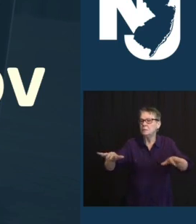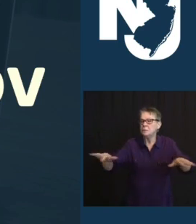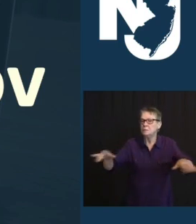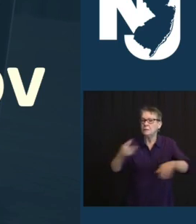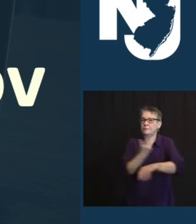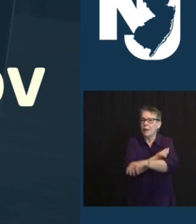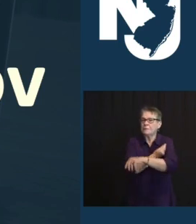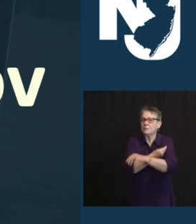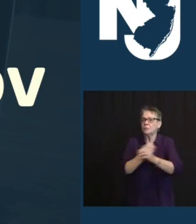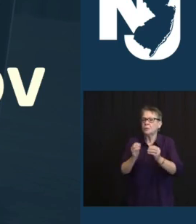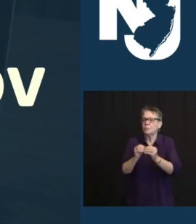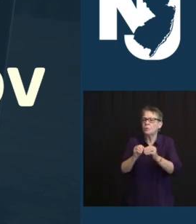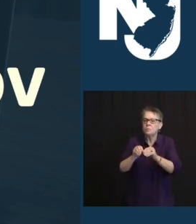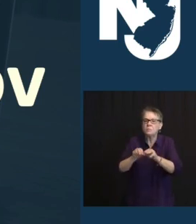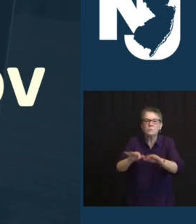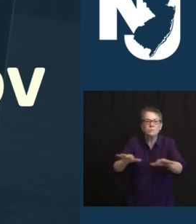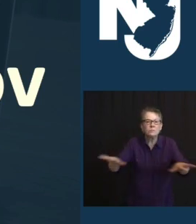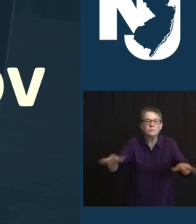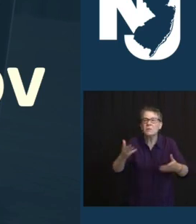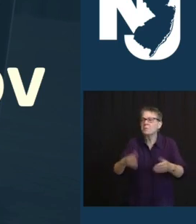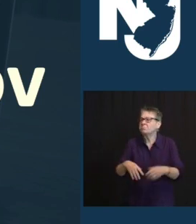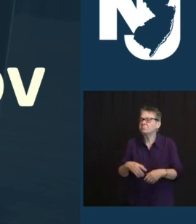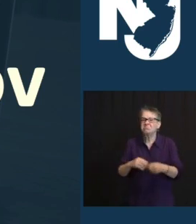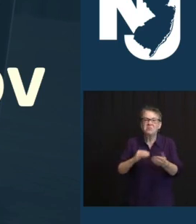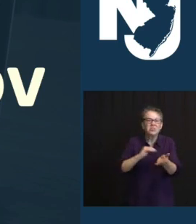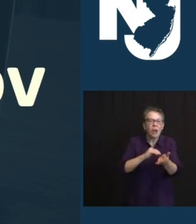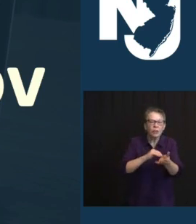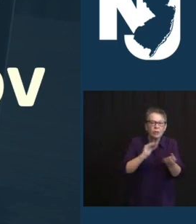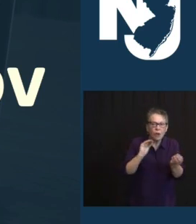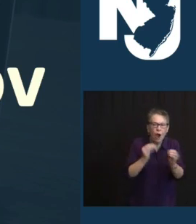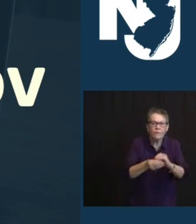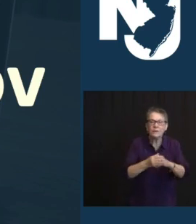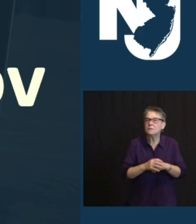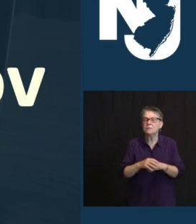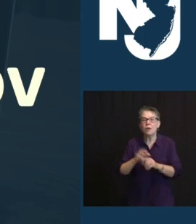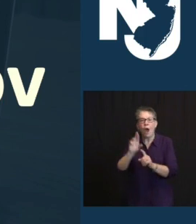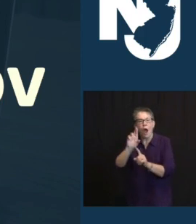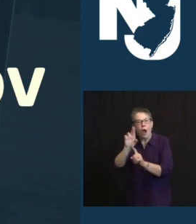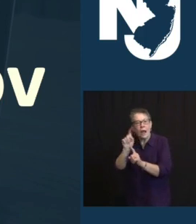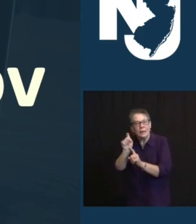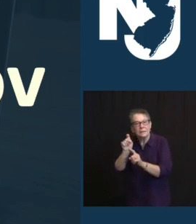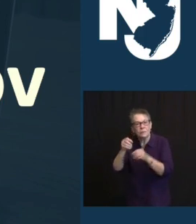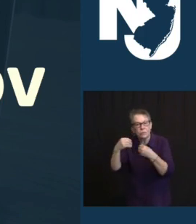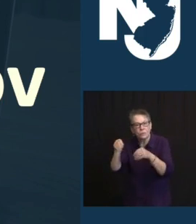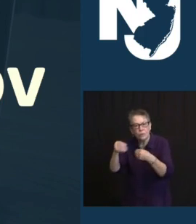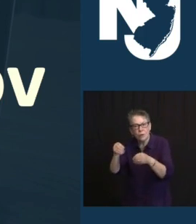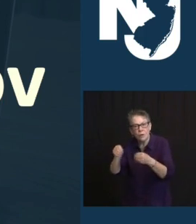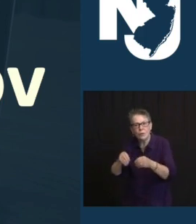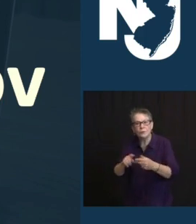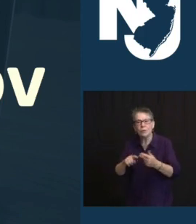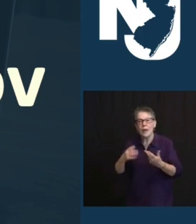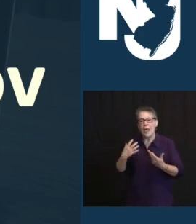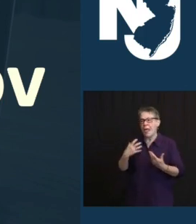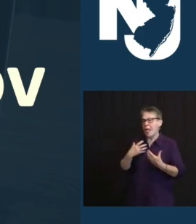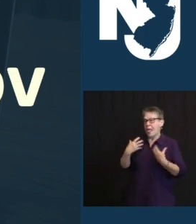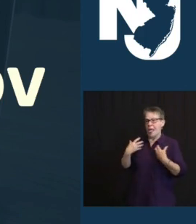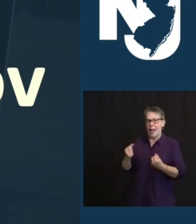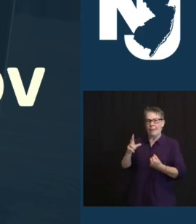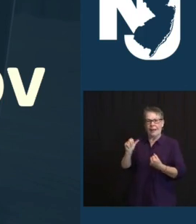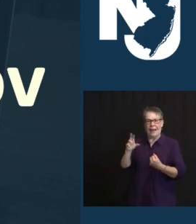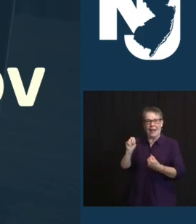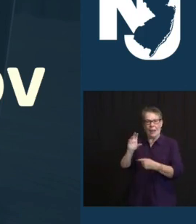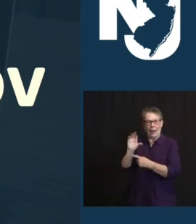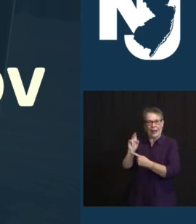OFFICES, NEIGHBORHOOD PHARMACIES, HEALTHCARE CLINICS, AND THE LIKE. JUDY, I THINK YOU SAID YOU HAD 1,800